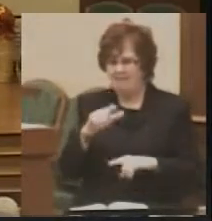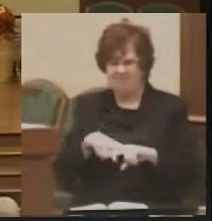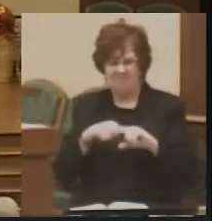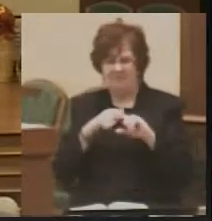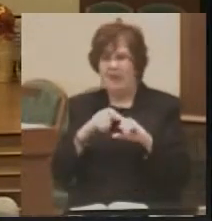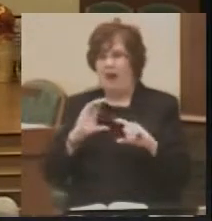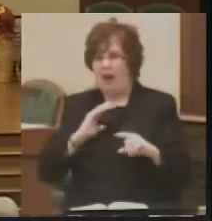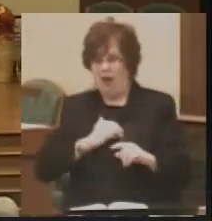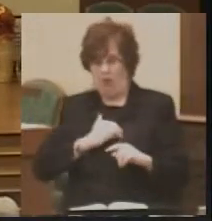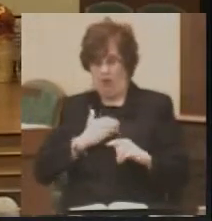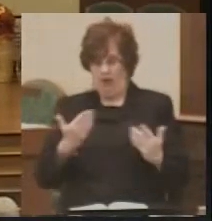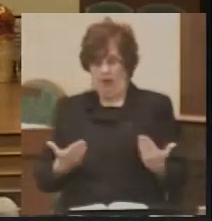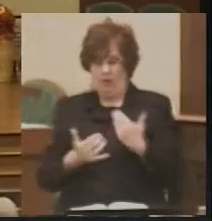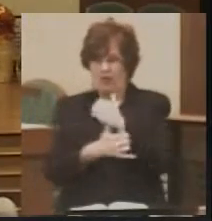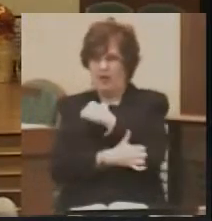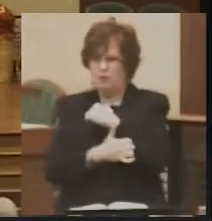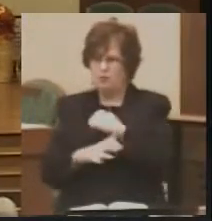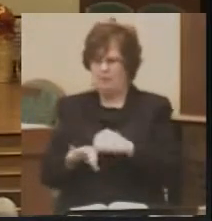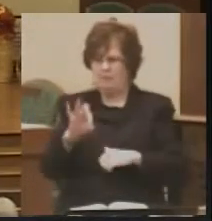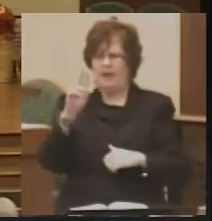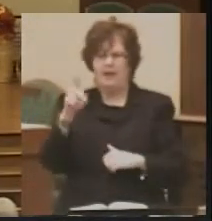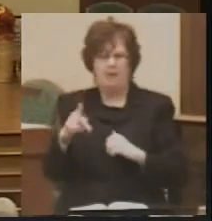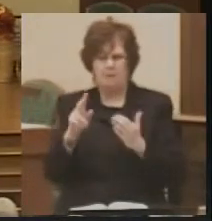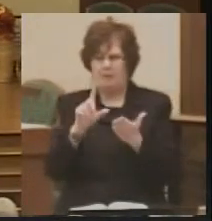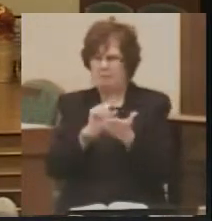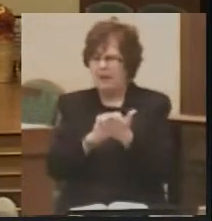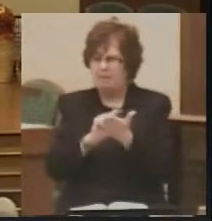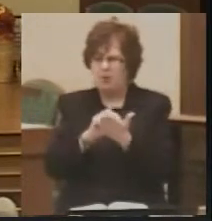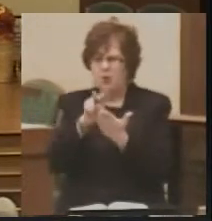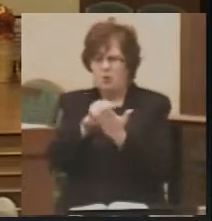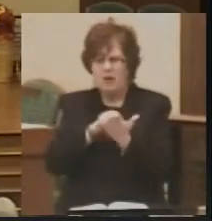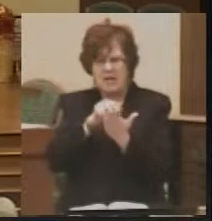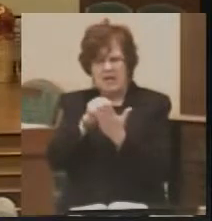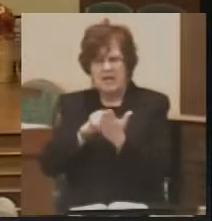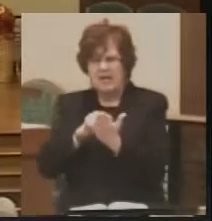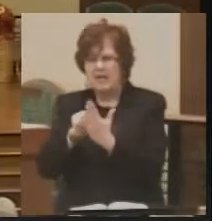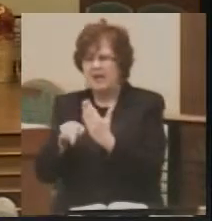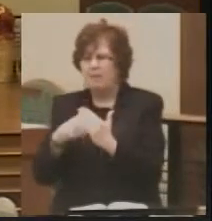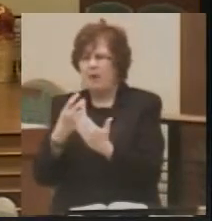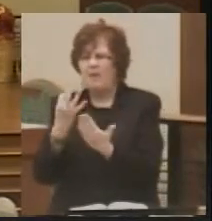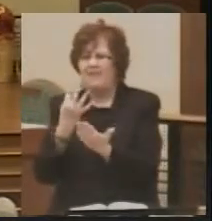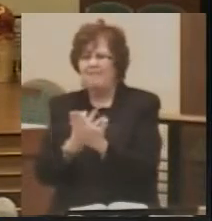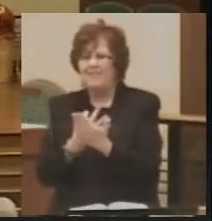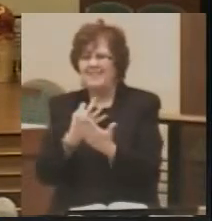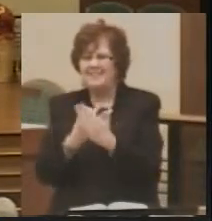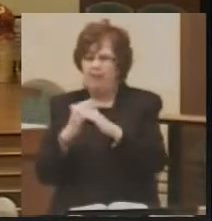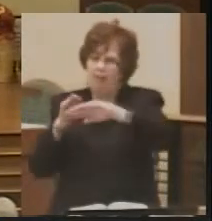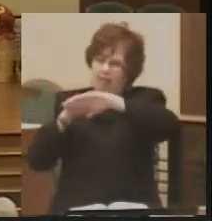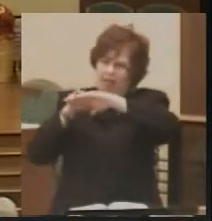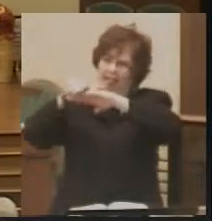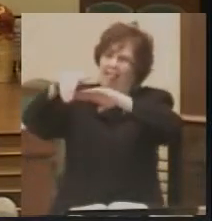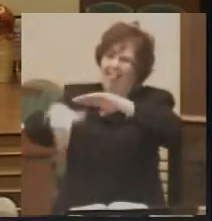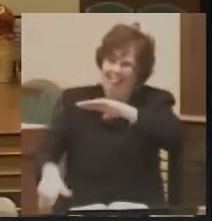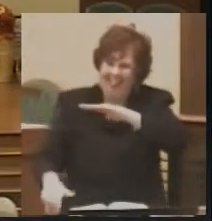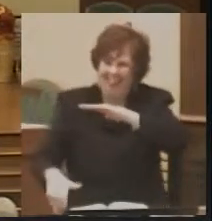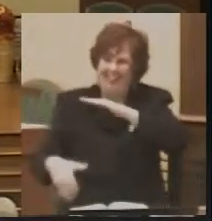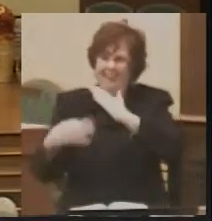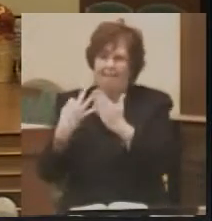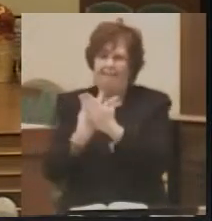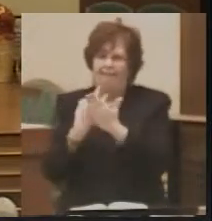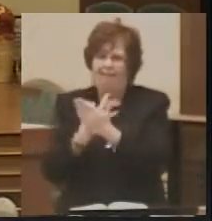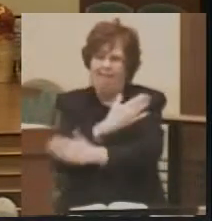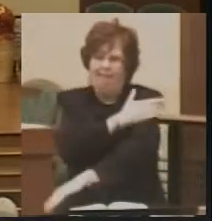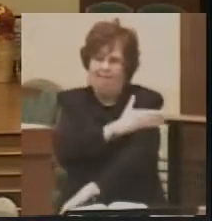we can pick up any newspaper and read about the looming fiscal cliff and the intractability of